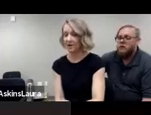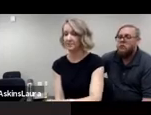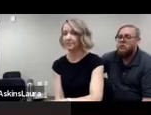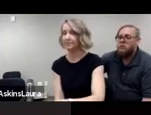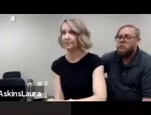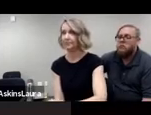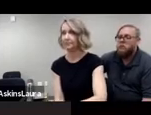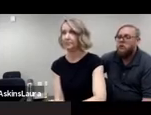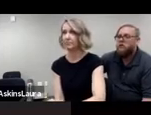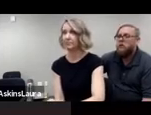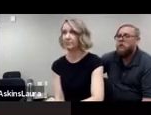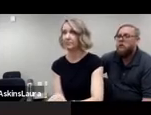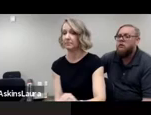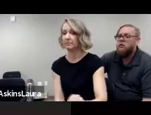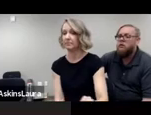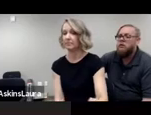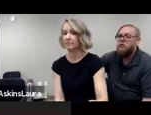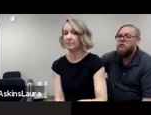or hard of hearing.